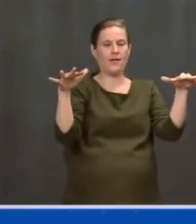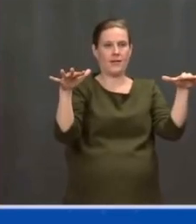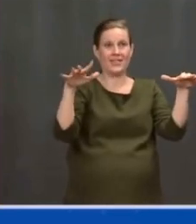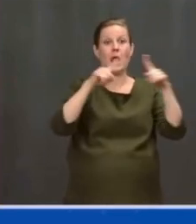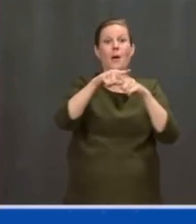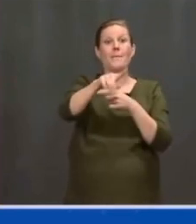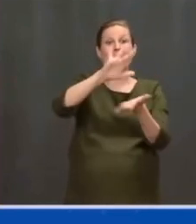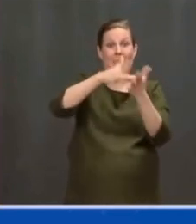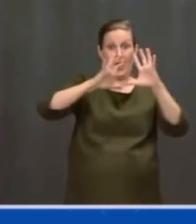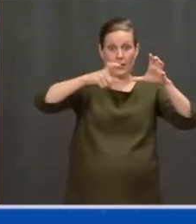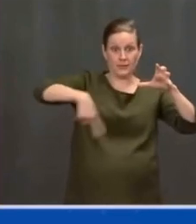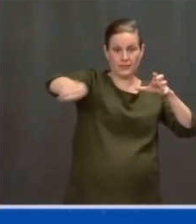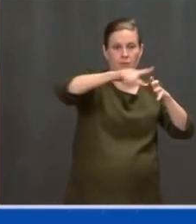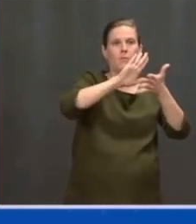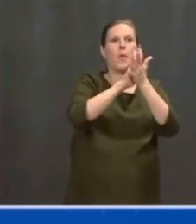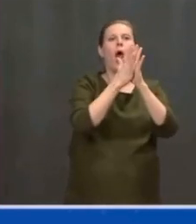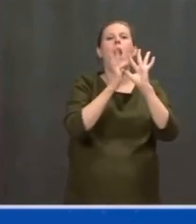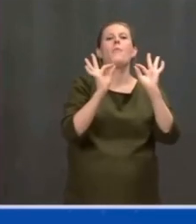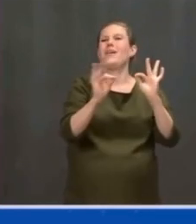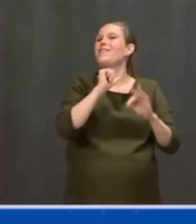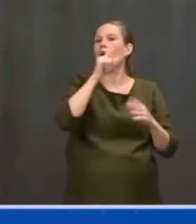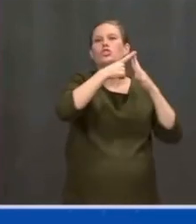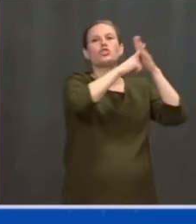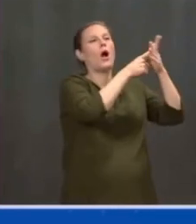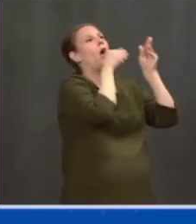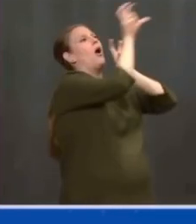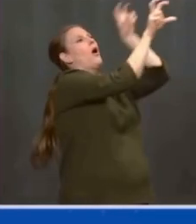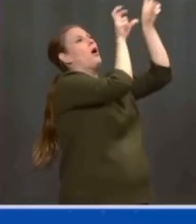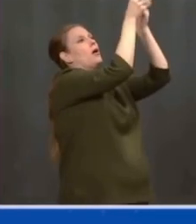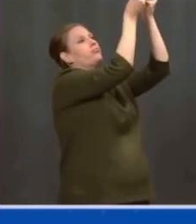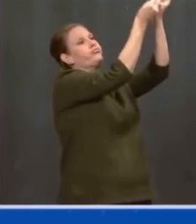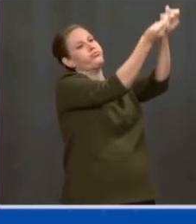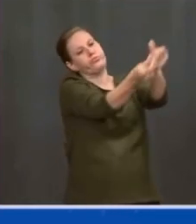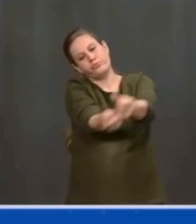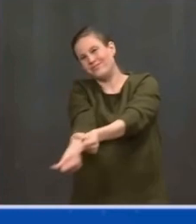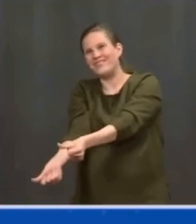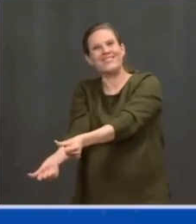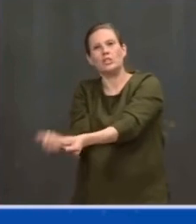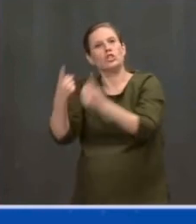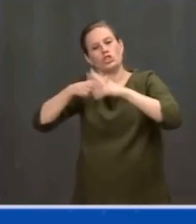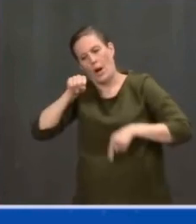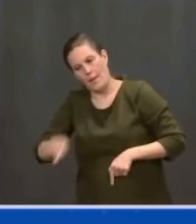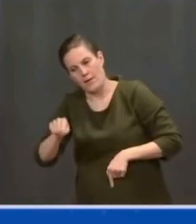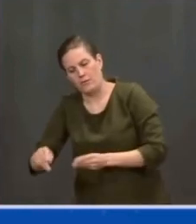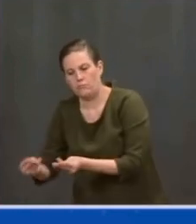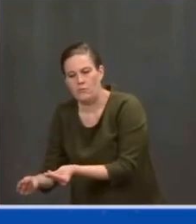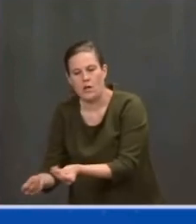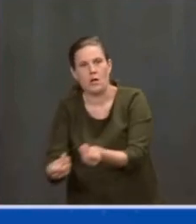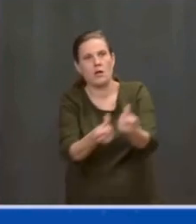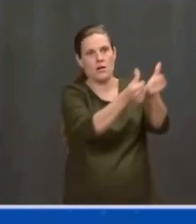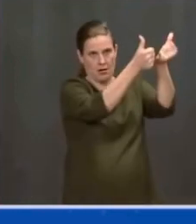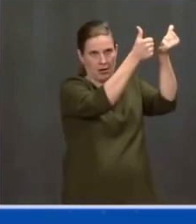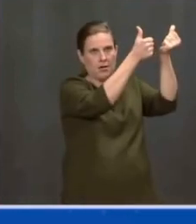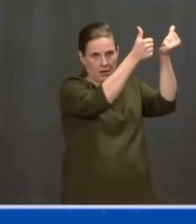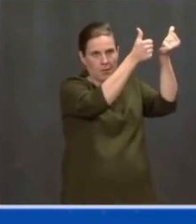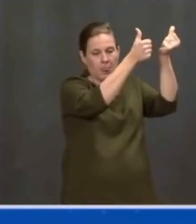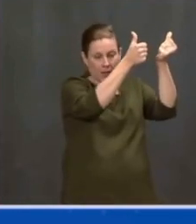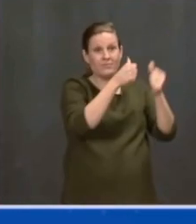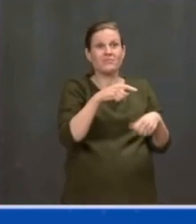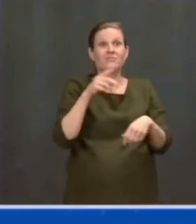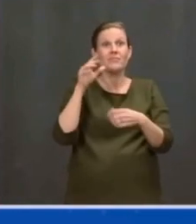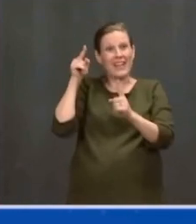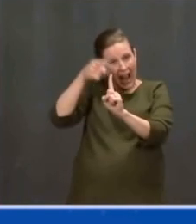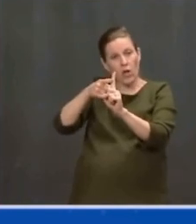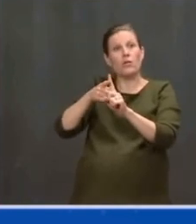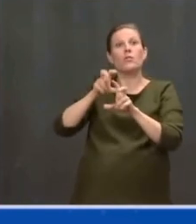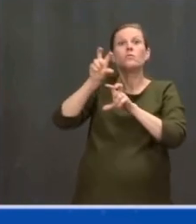For the economy overall, it hadn't worked. Because Wall Street didn't build this country. You — great